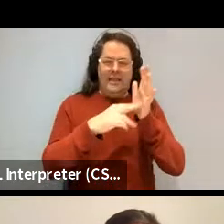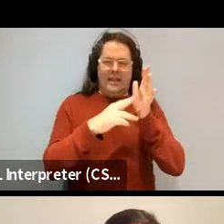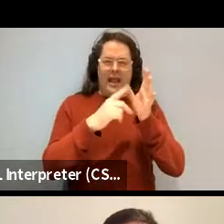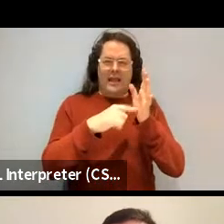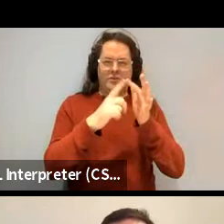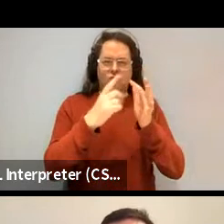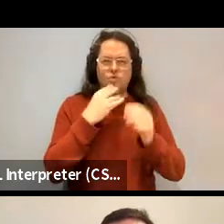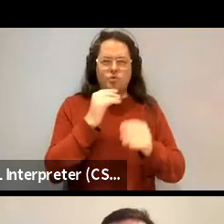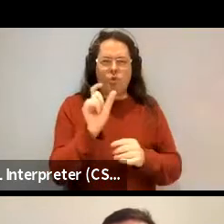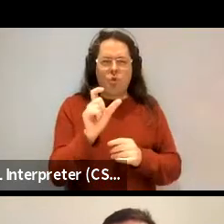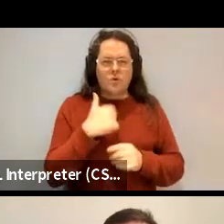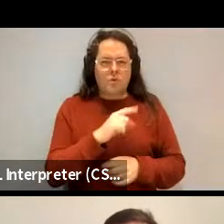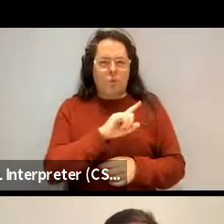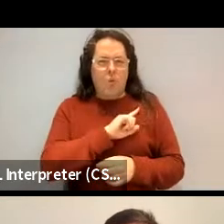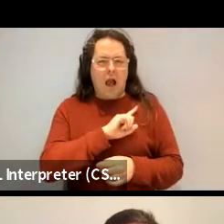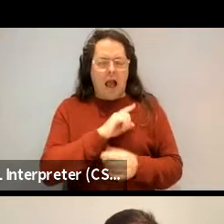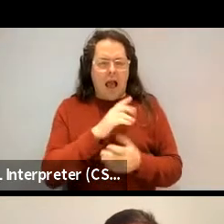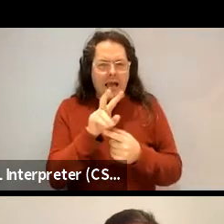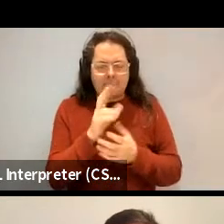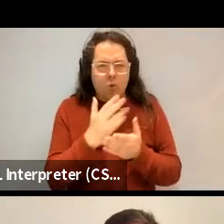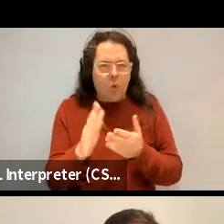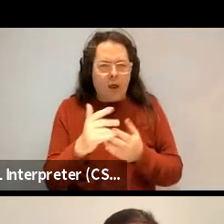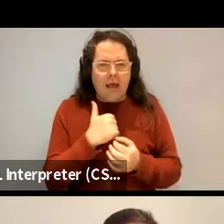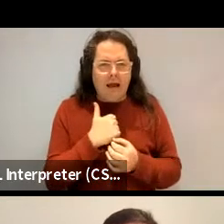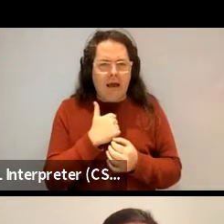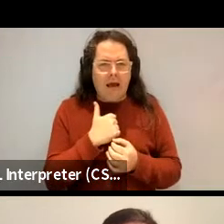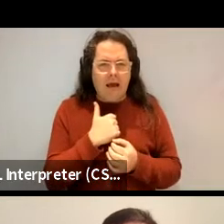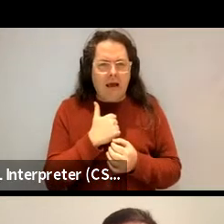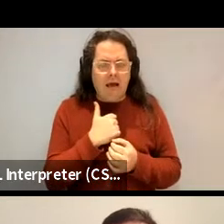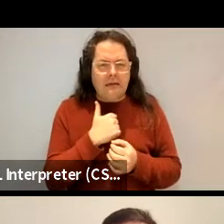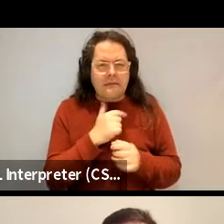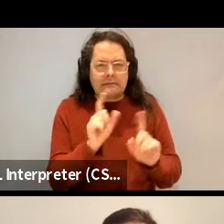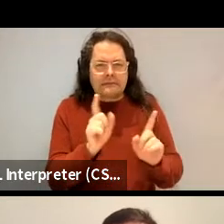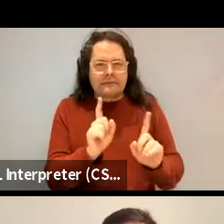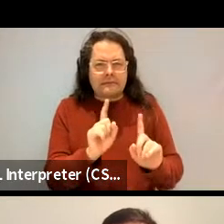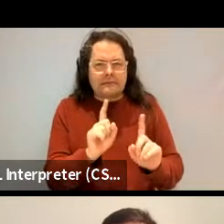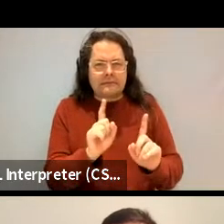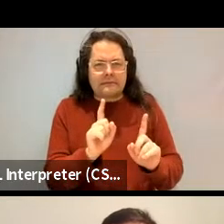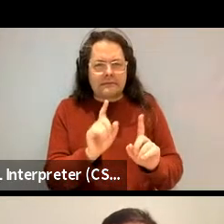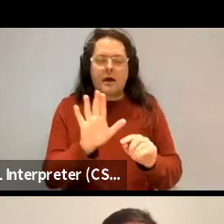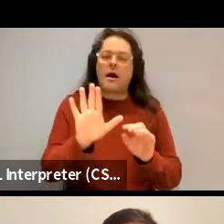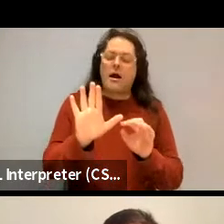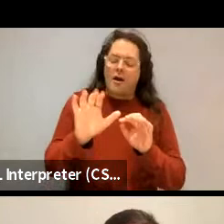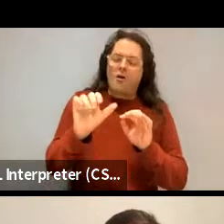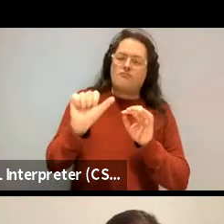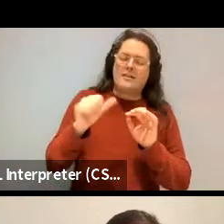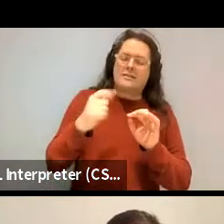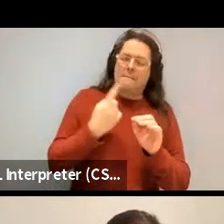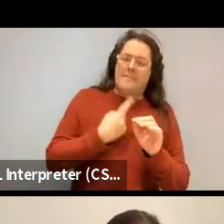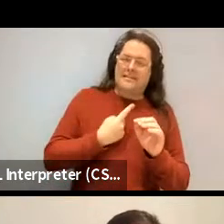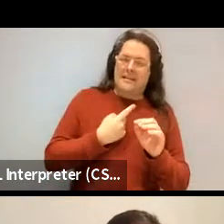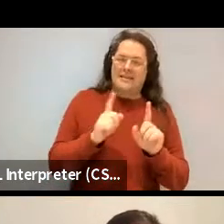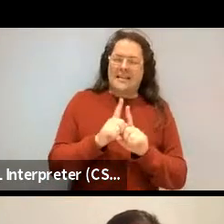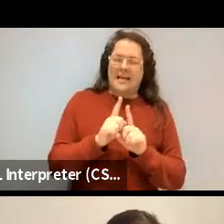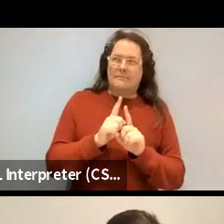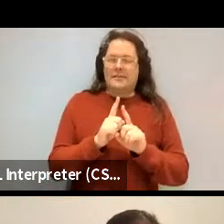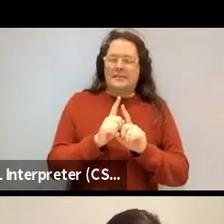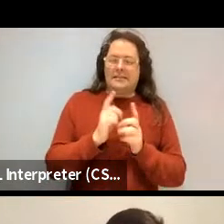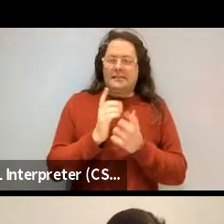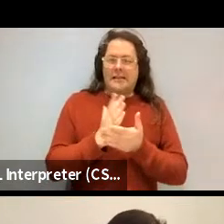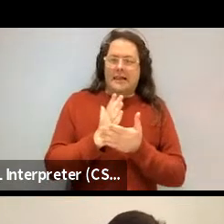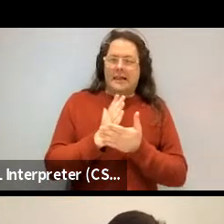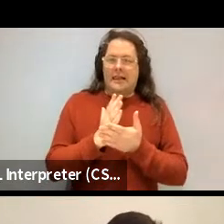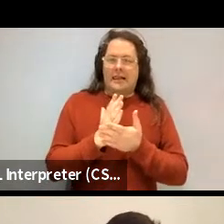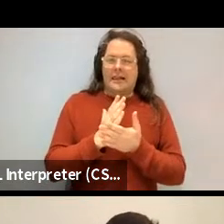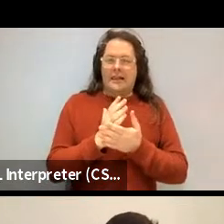putting you on the spot somehow. I'm not really sure if I am, but I'm sorry. No, no, it's fine. It's fine. But I, I struggled with that too, Ted, because I, you know,